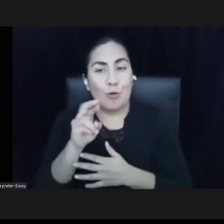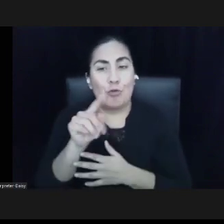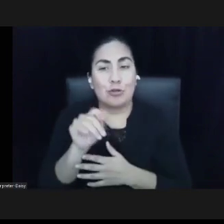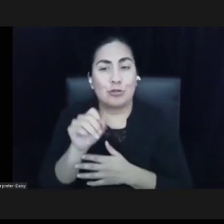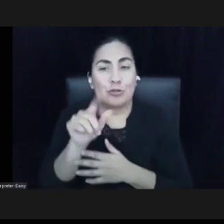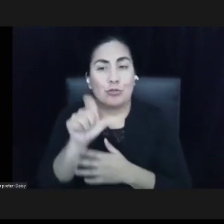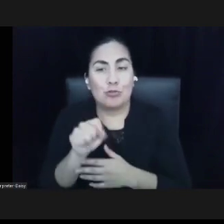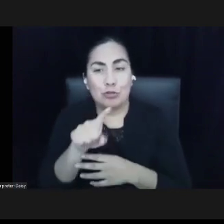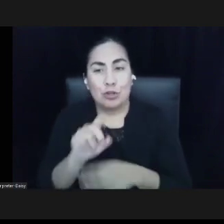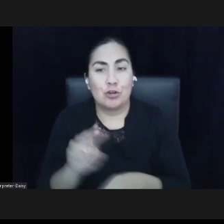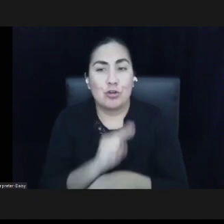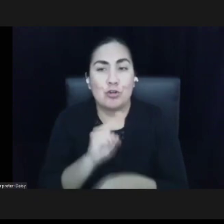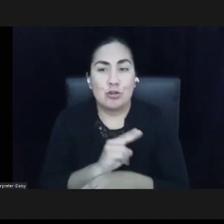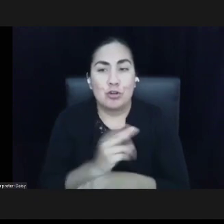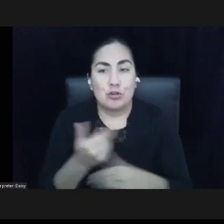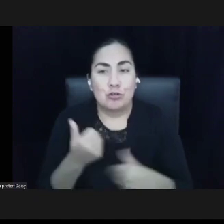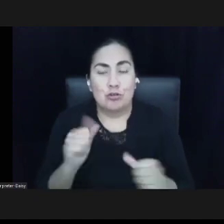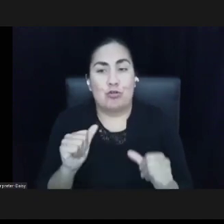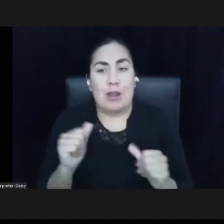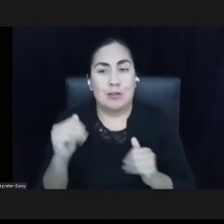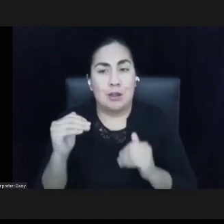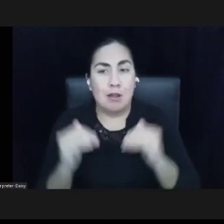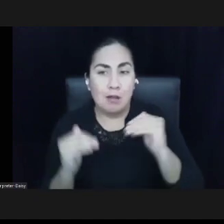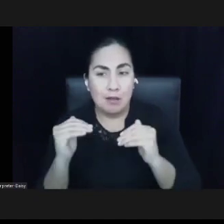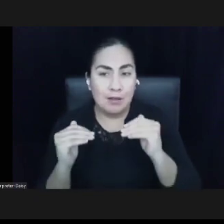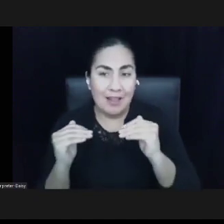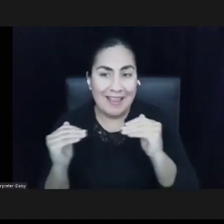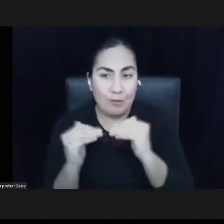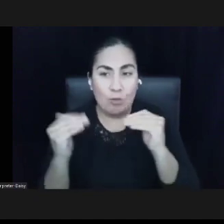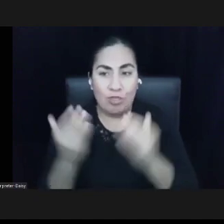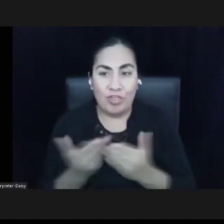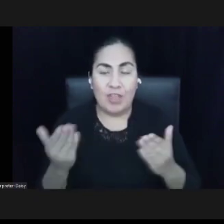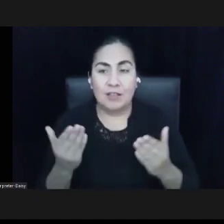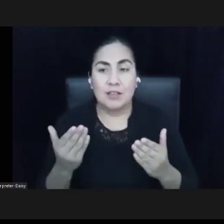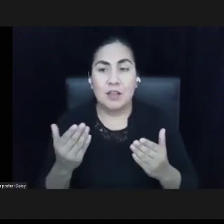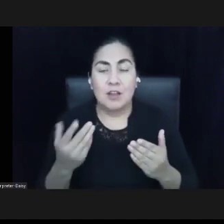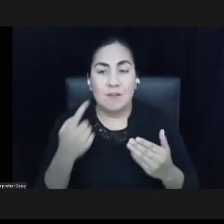in order to successfully do this work together as a united front?